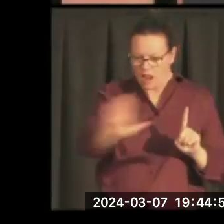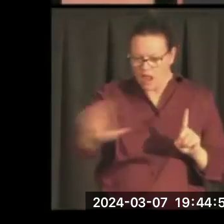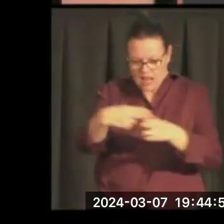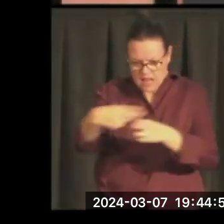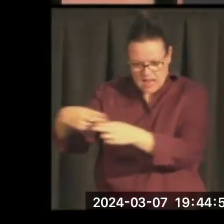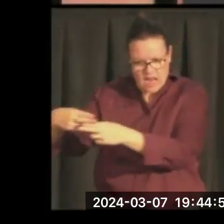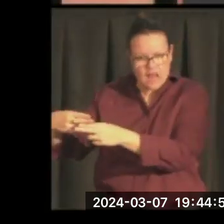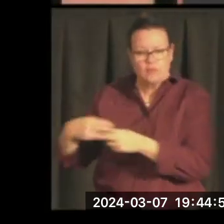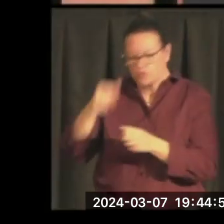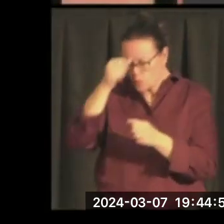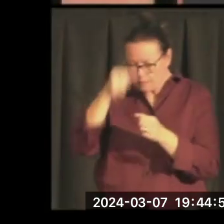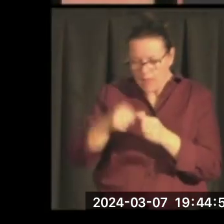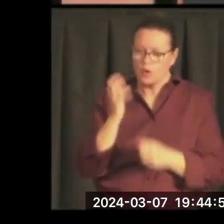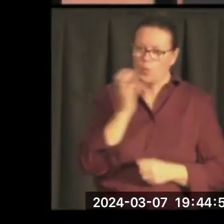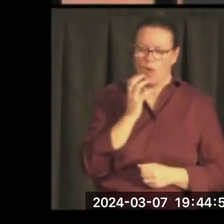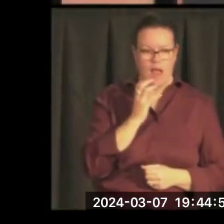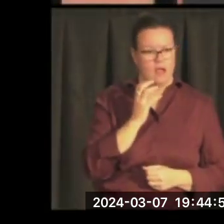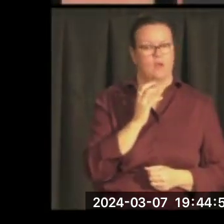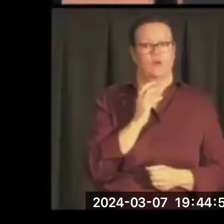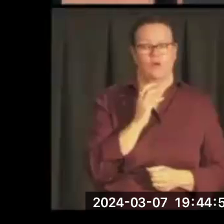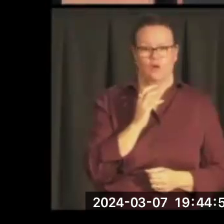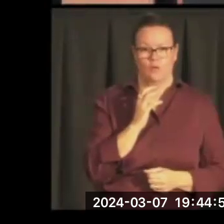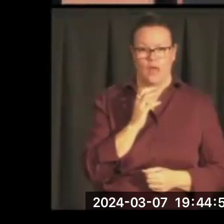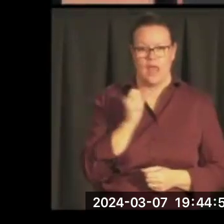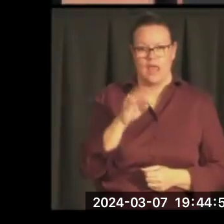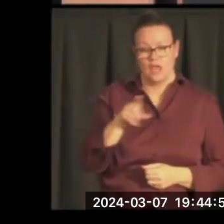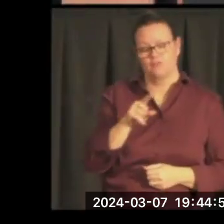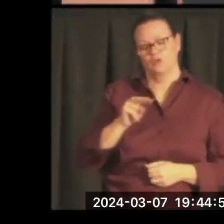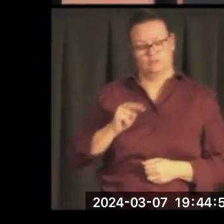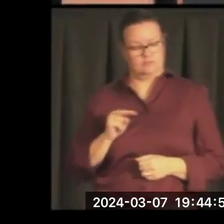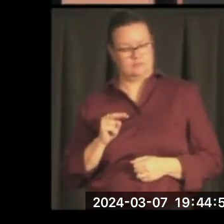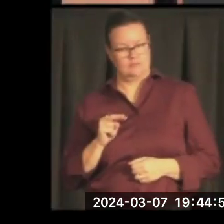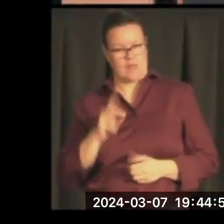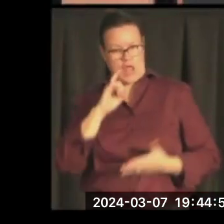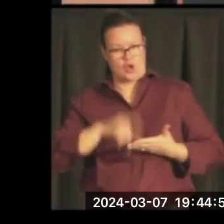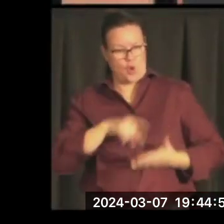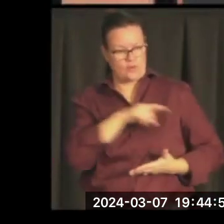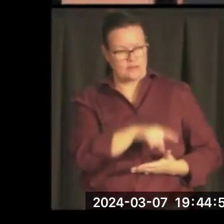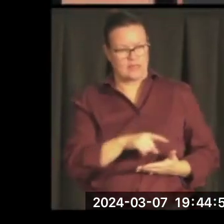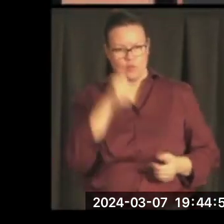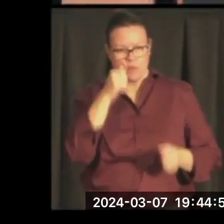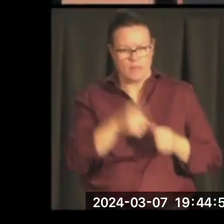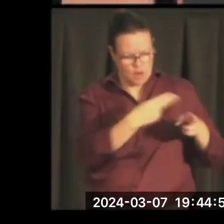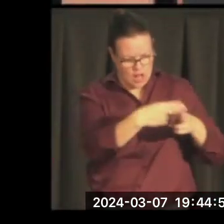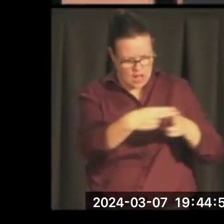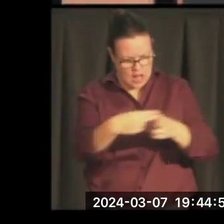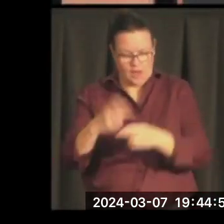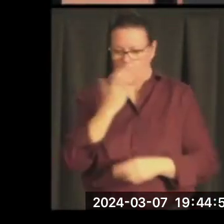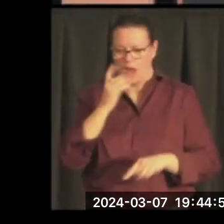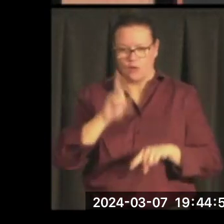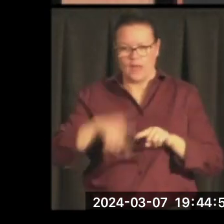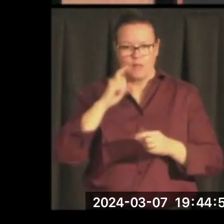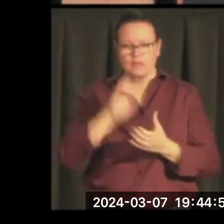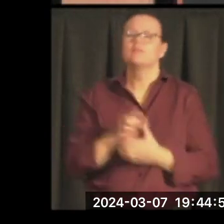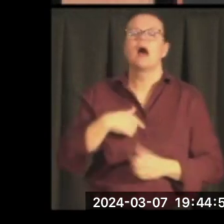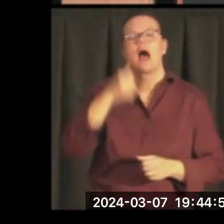when you watched it in action, you just could hardly believe that this was happening. I remember a time driving